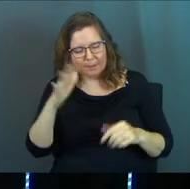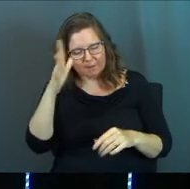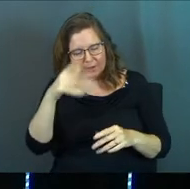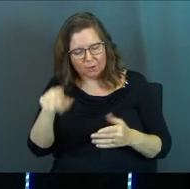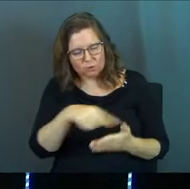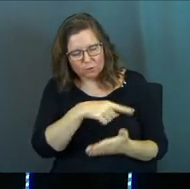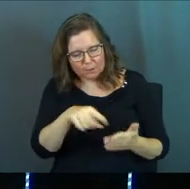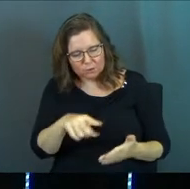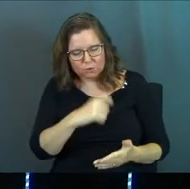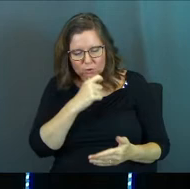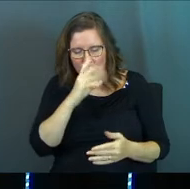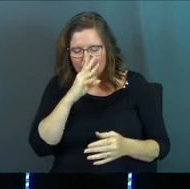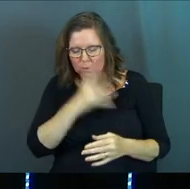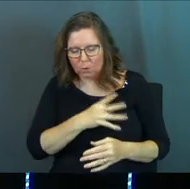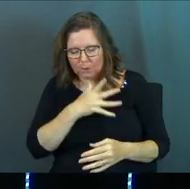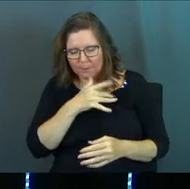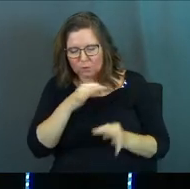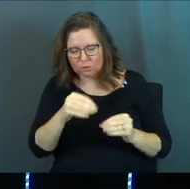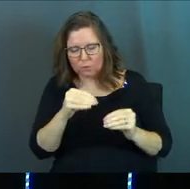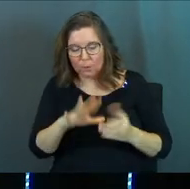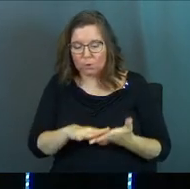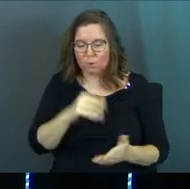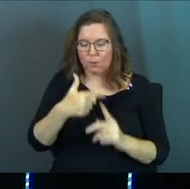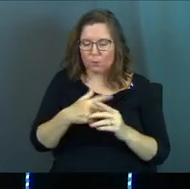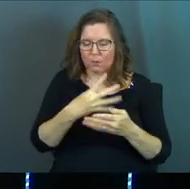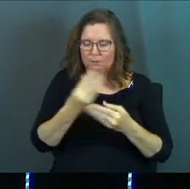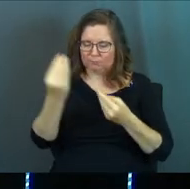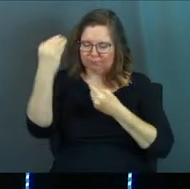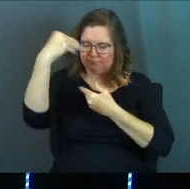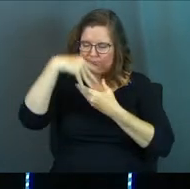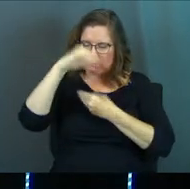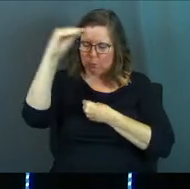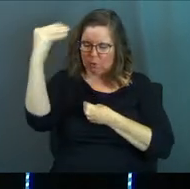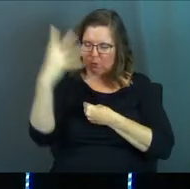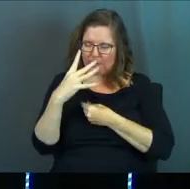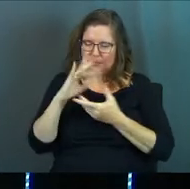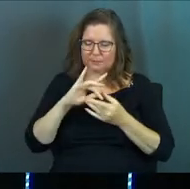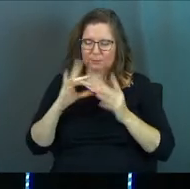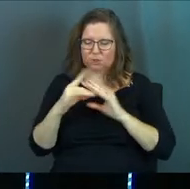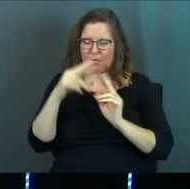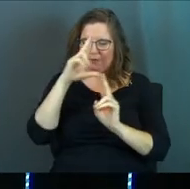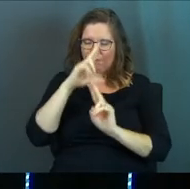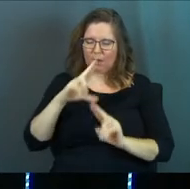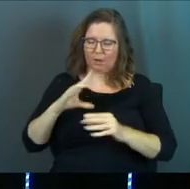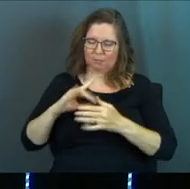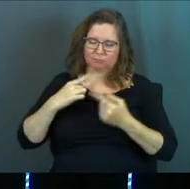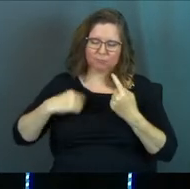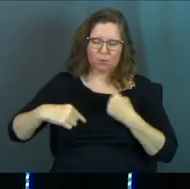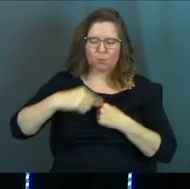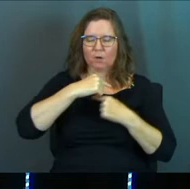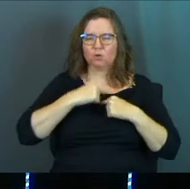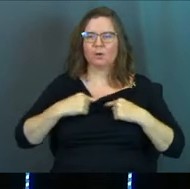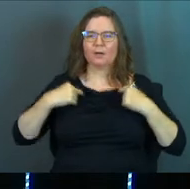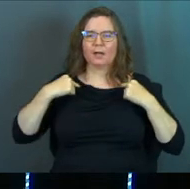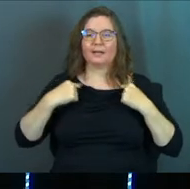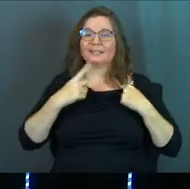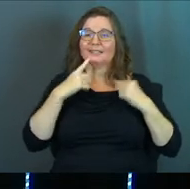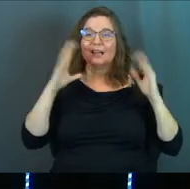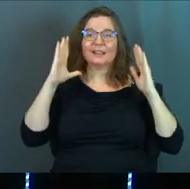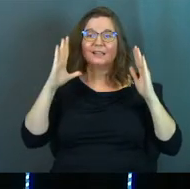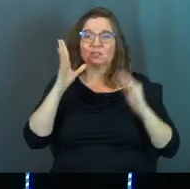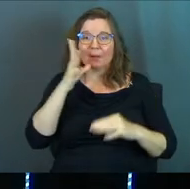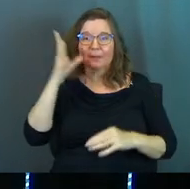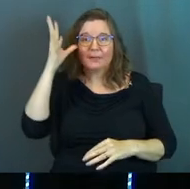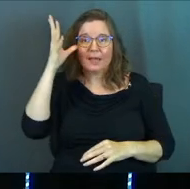your mother's instruction. What you learn from them will crown you with grace and be a chain of honor around your neck. He just says,